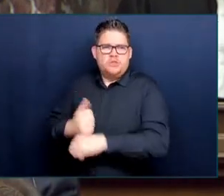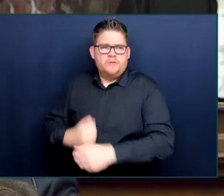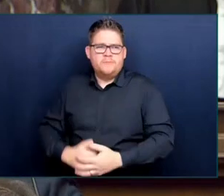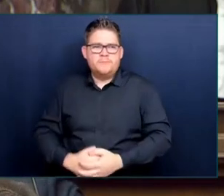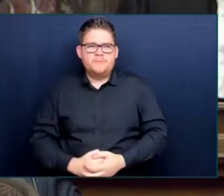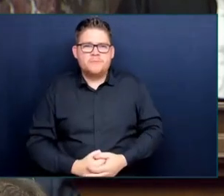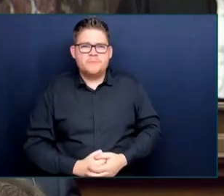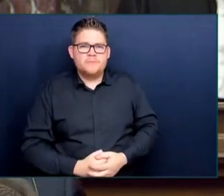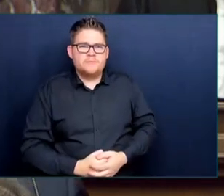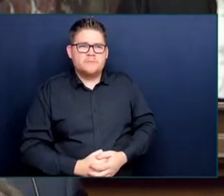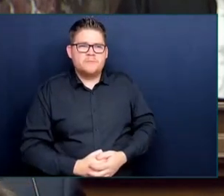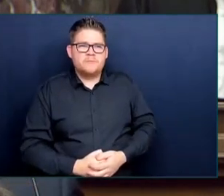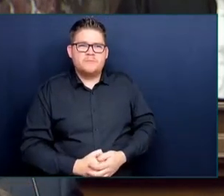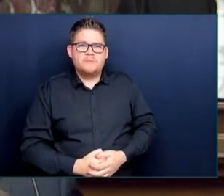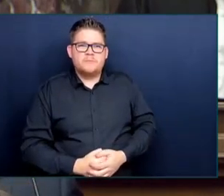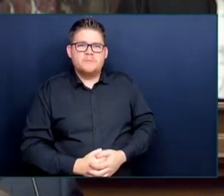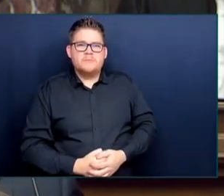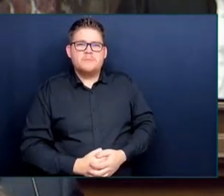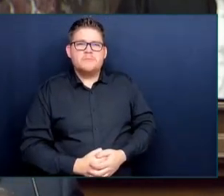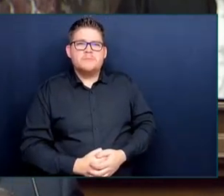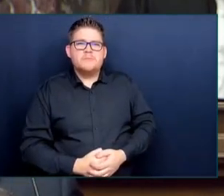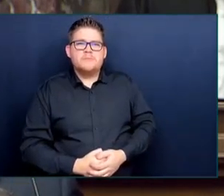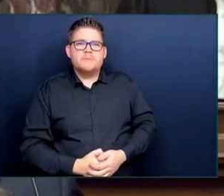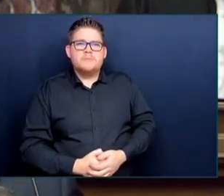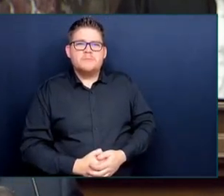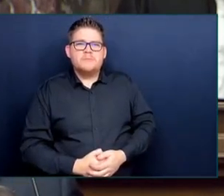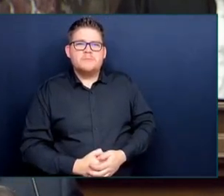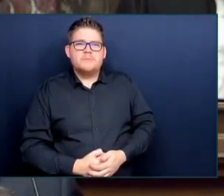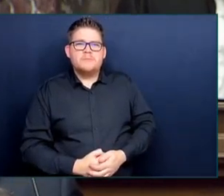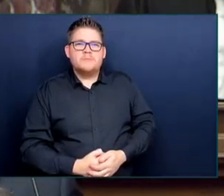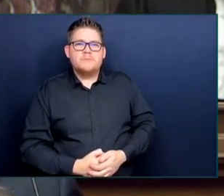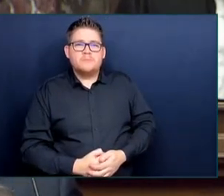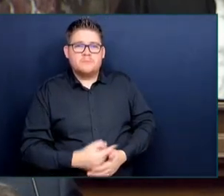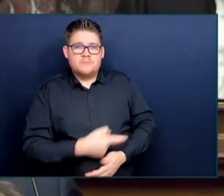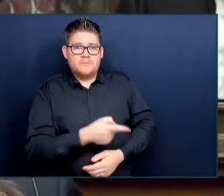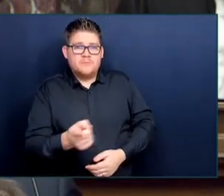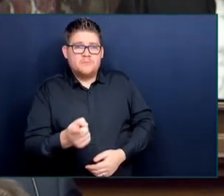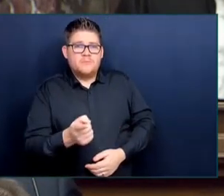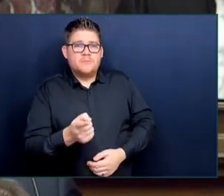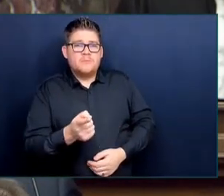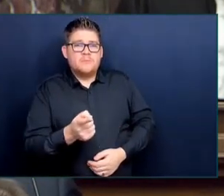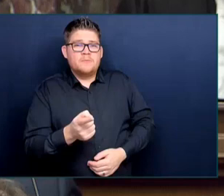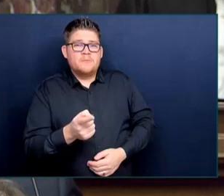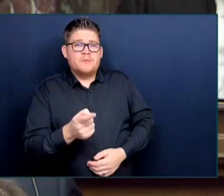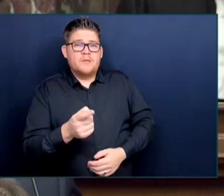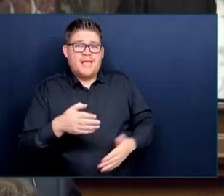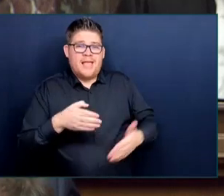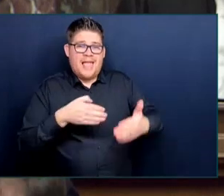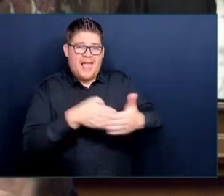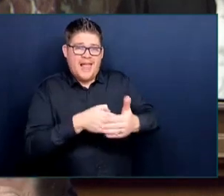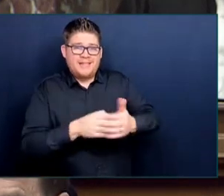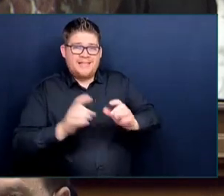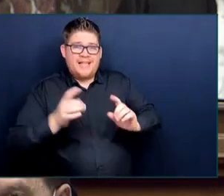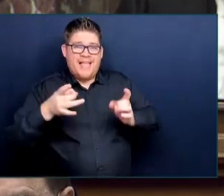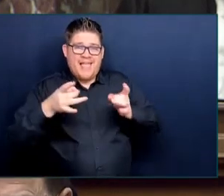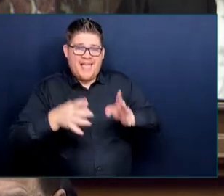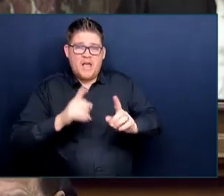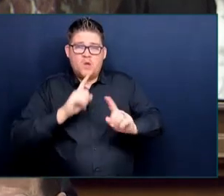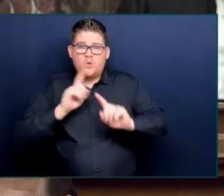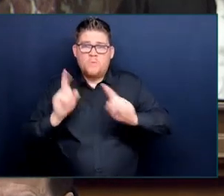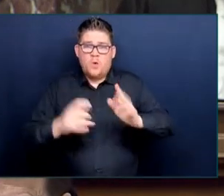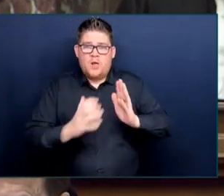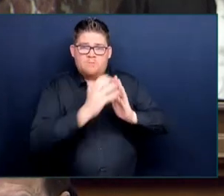And you can see with that anti-hate report that she issued yesterday, the valuable contribution that having an independent Human Rights Commissioner